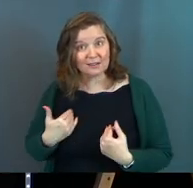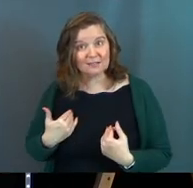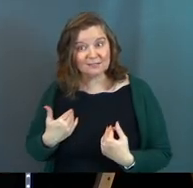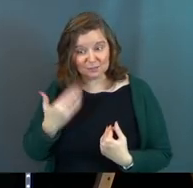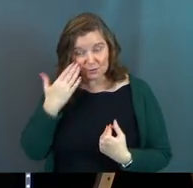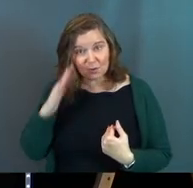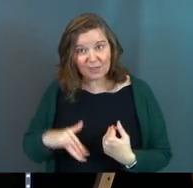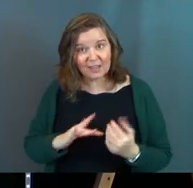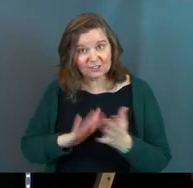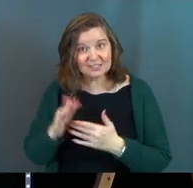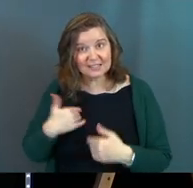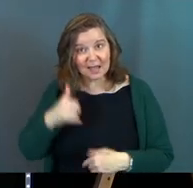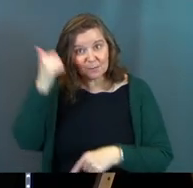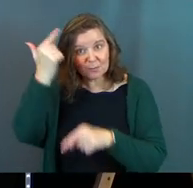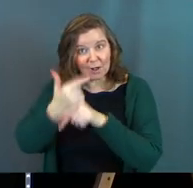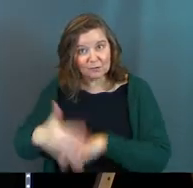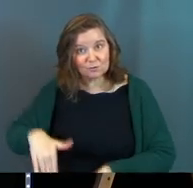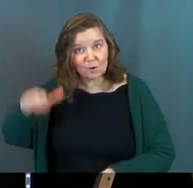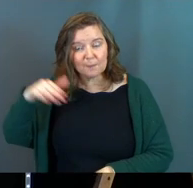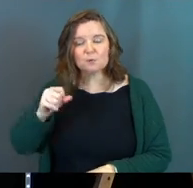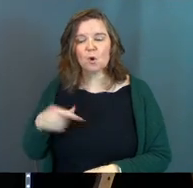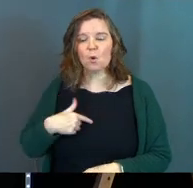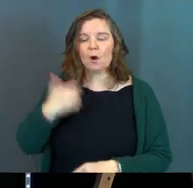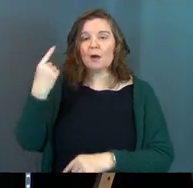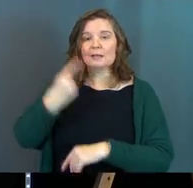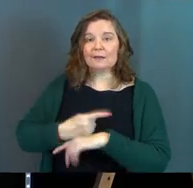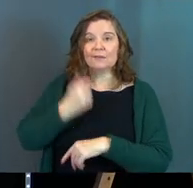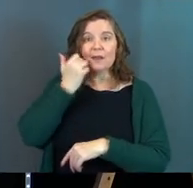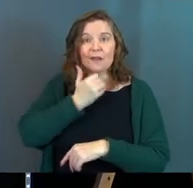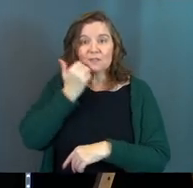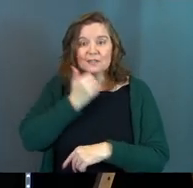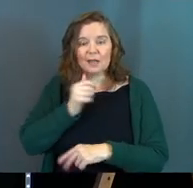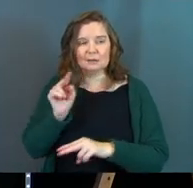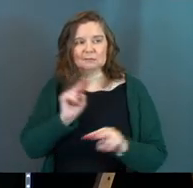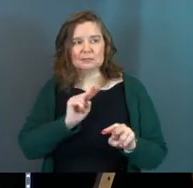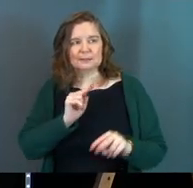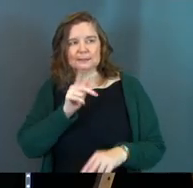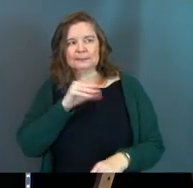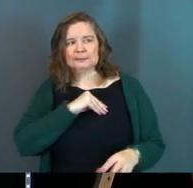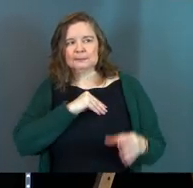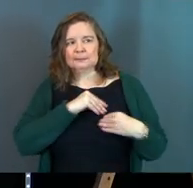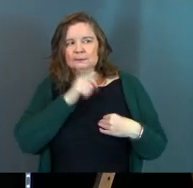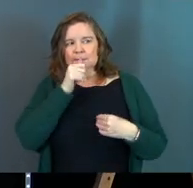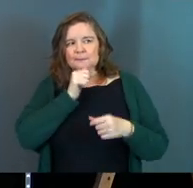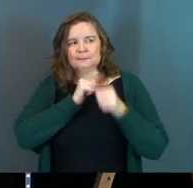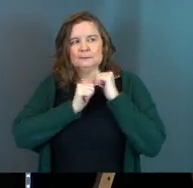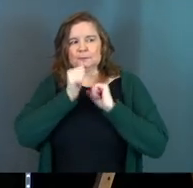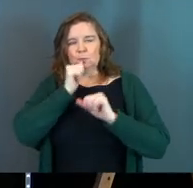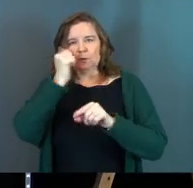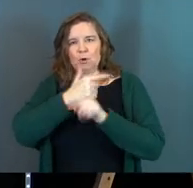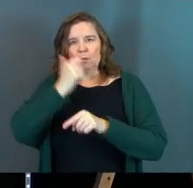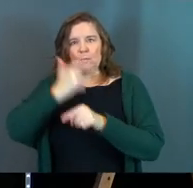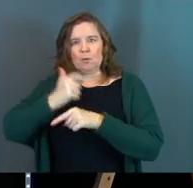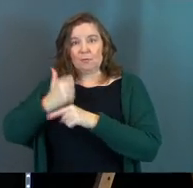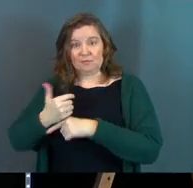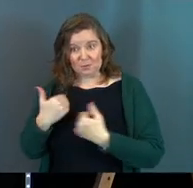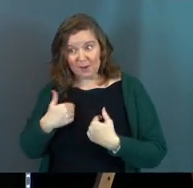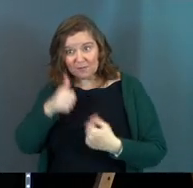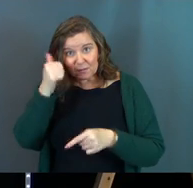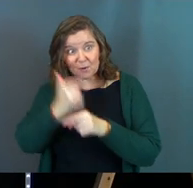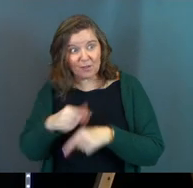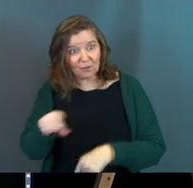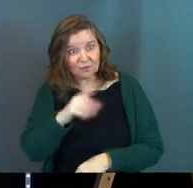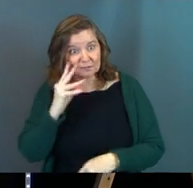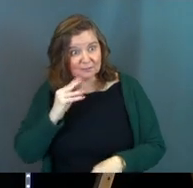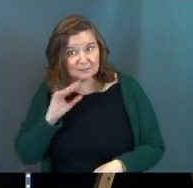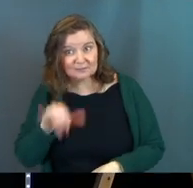Did you know that? So on a day-in, day-out basis, he put up with little brothers. Anybody here got a little brother?